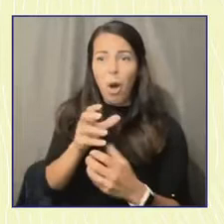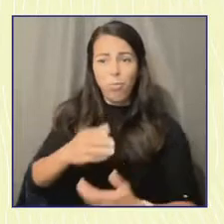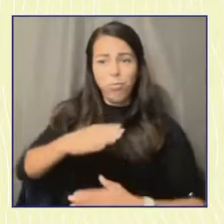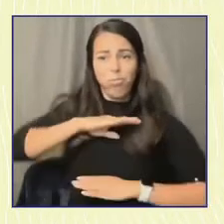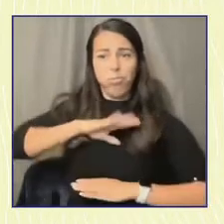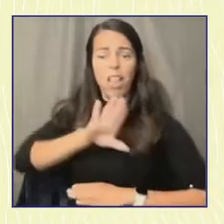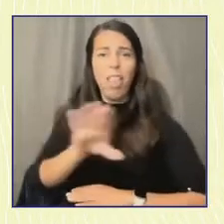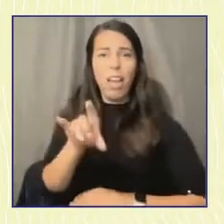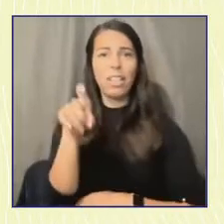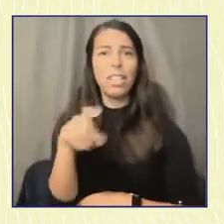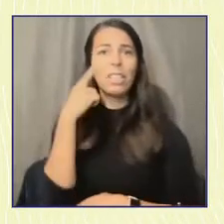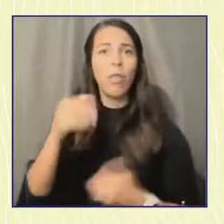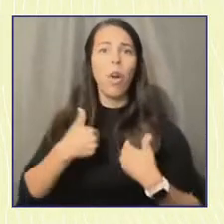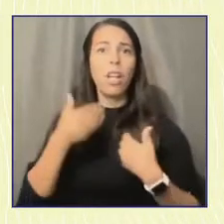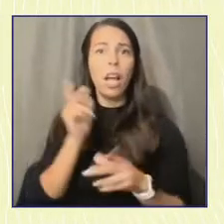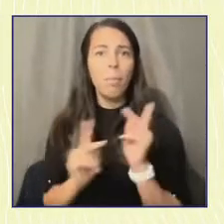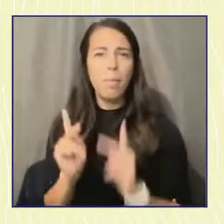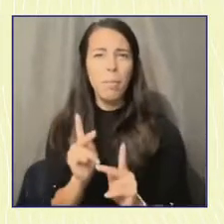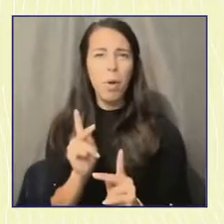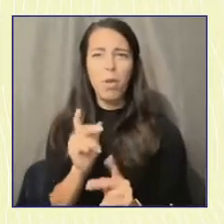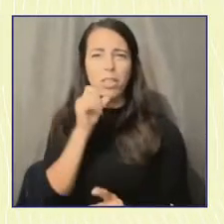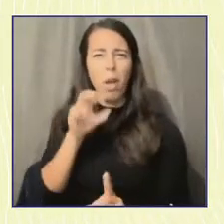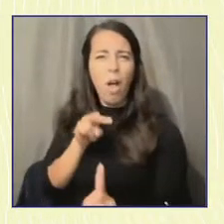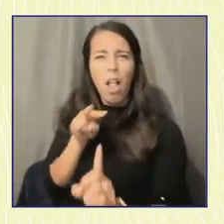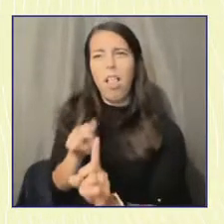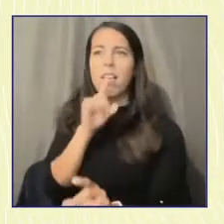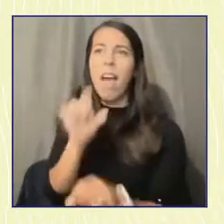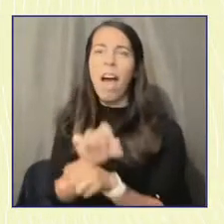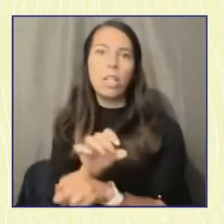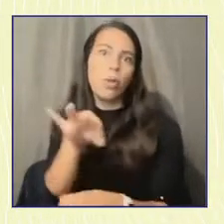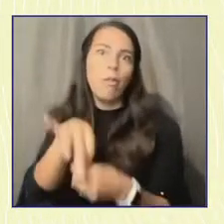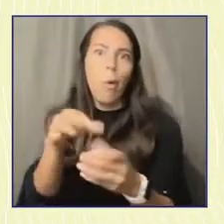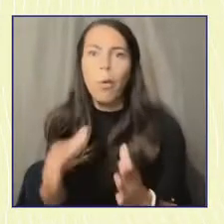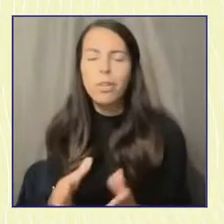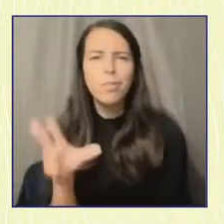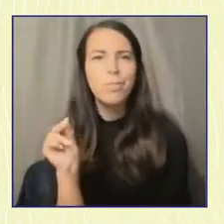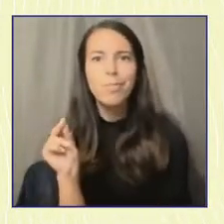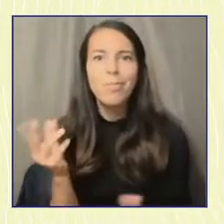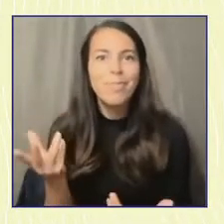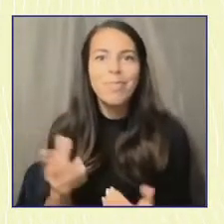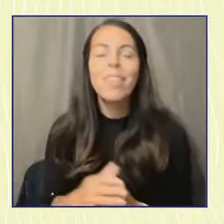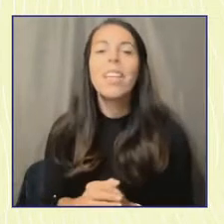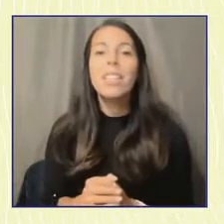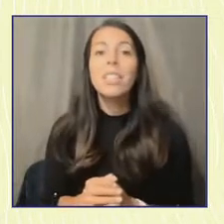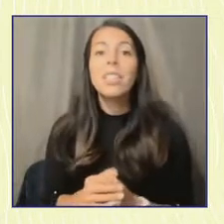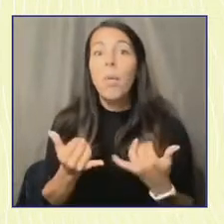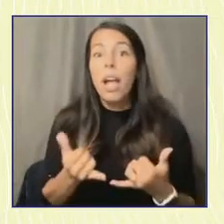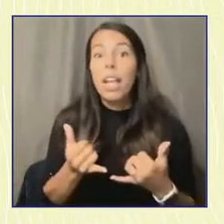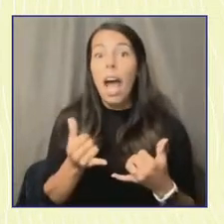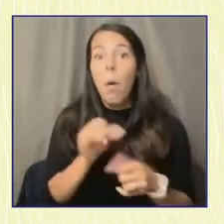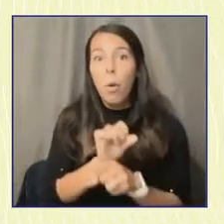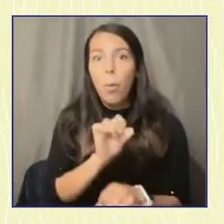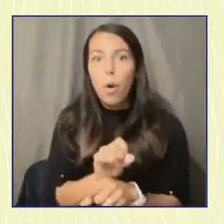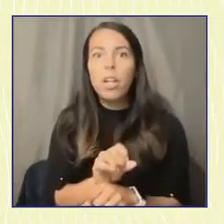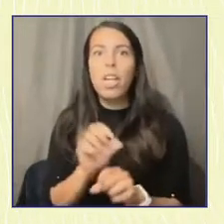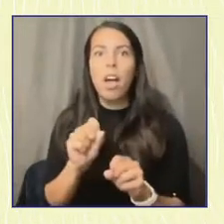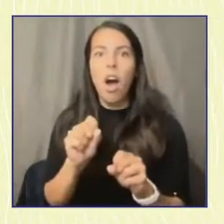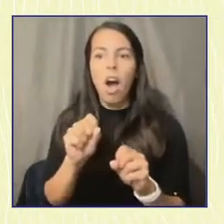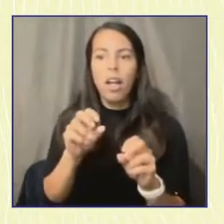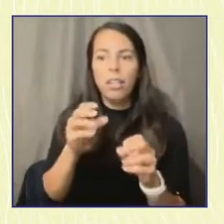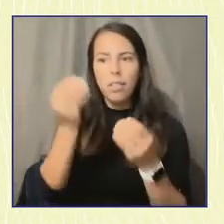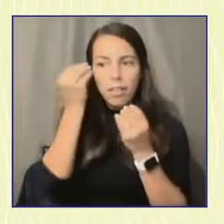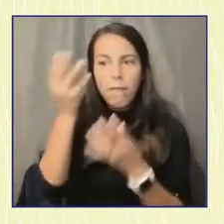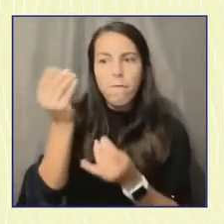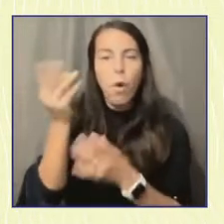considering them constituents. So that doesn't just mean, you know, doing work on issues that matter to young people, but also talking to them,